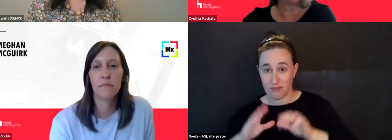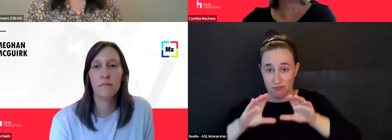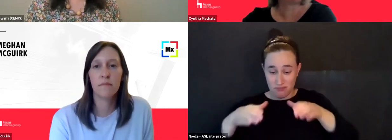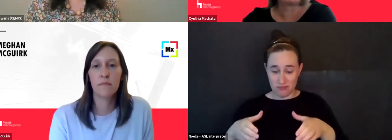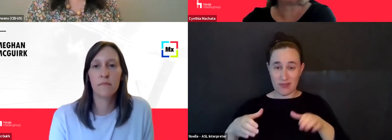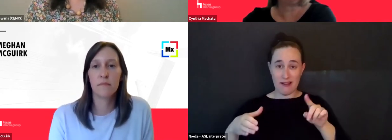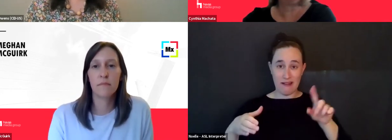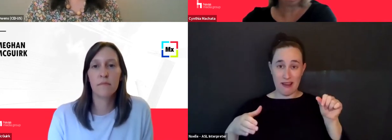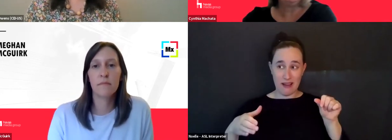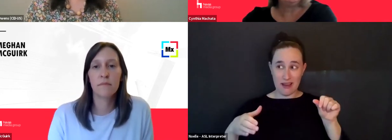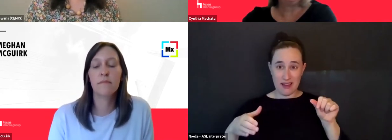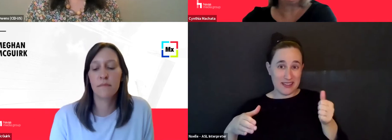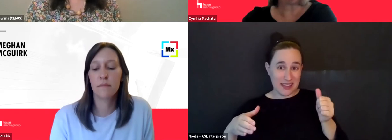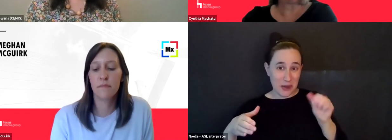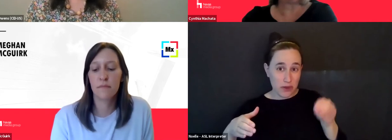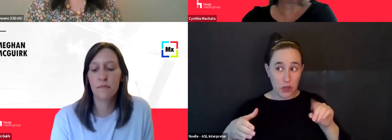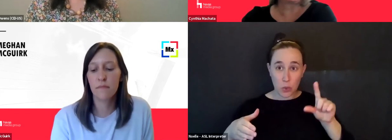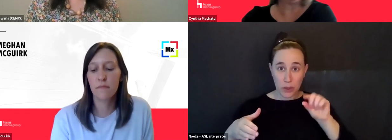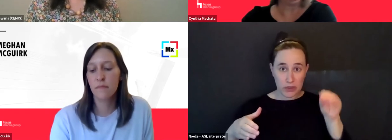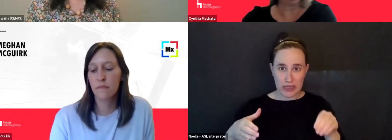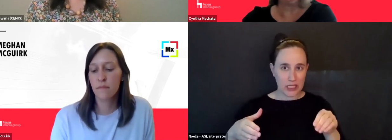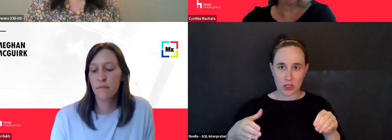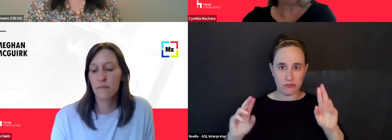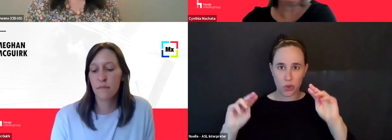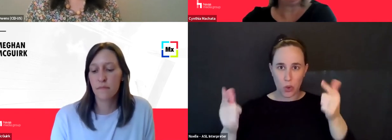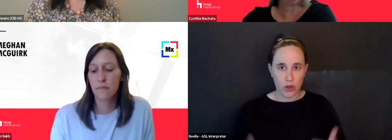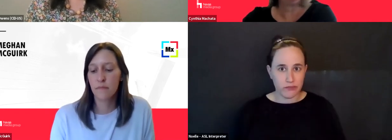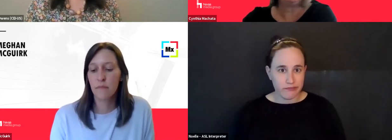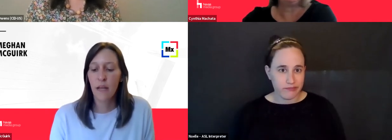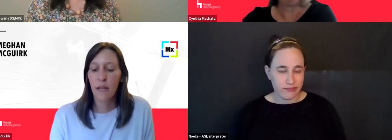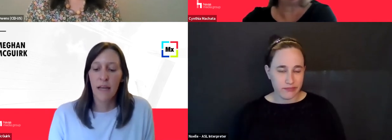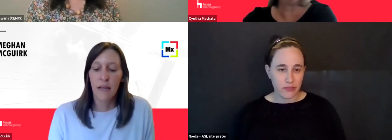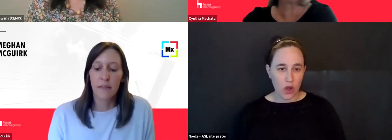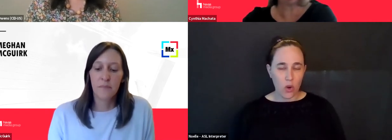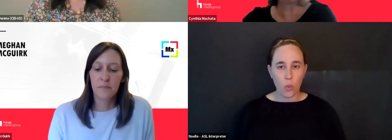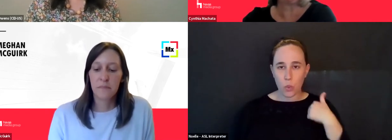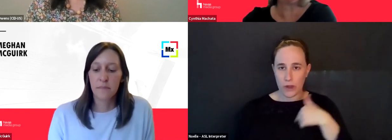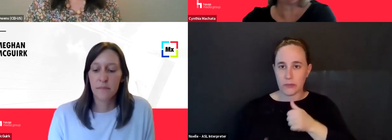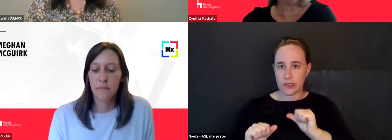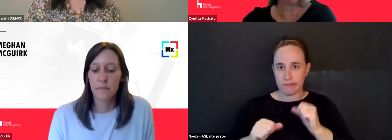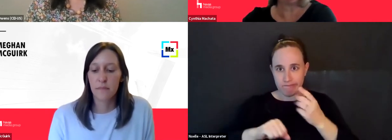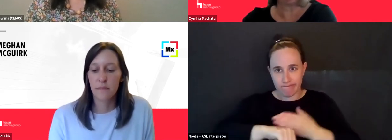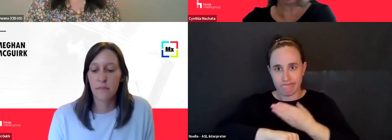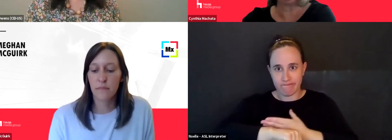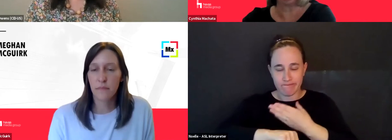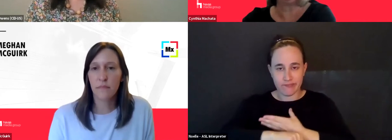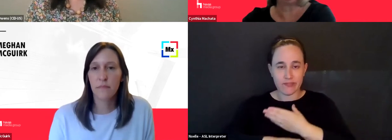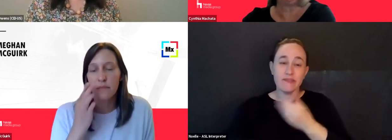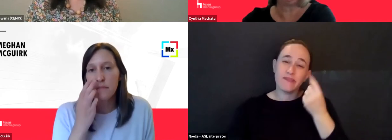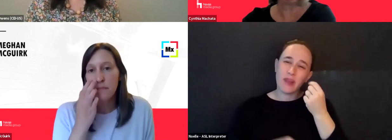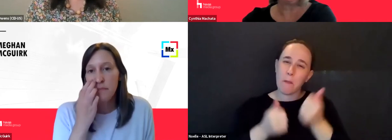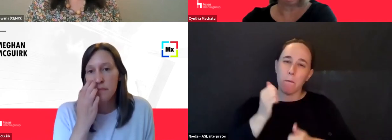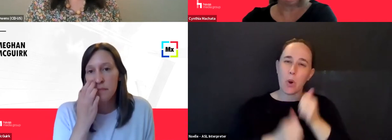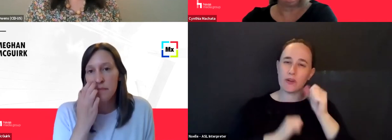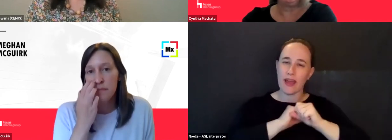was not desirable. Um, so there, there was a reckoning, but it's been a while. Um, and, and most, most advertising agencies are using these,